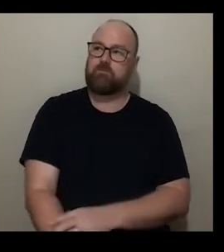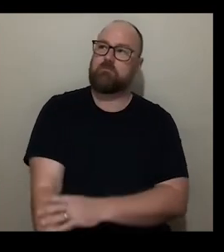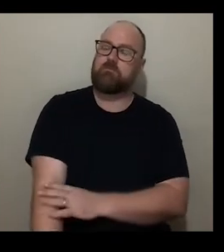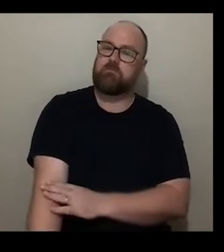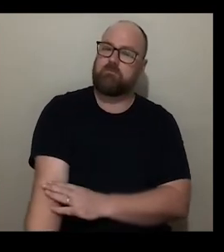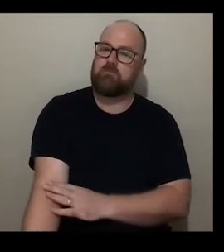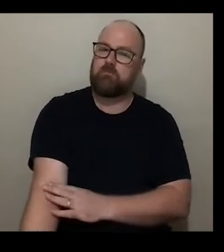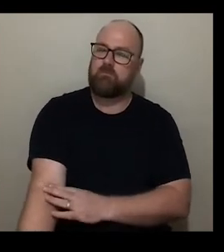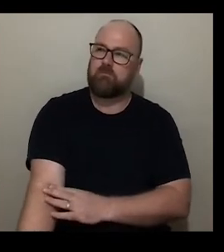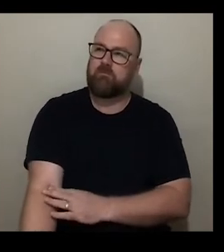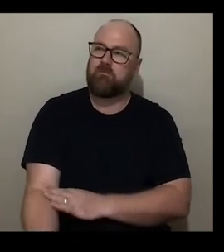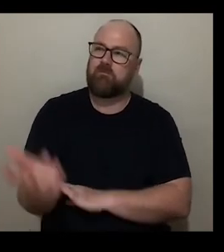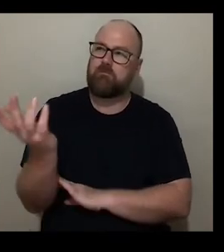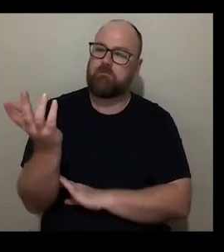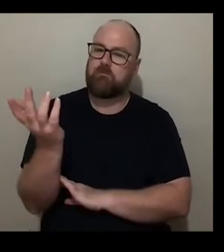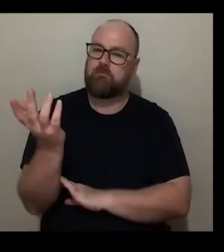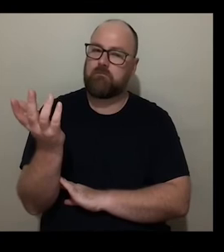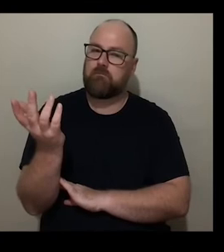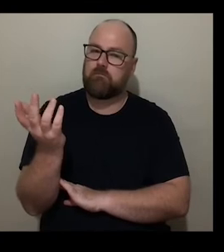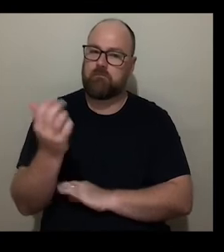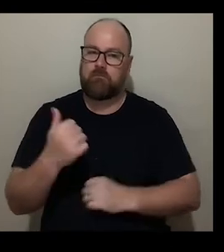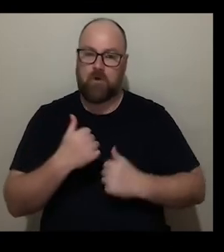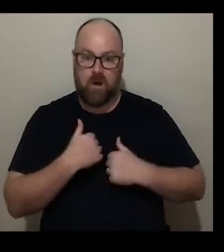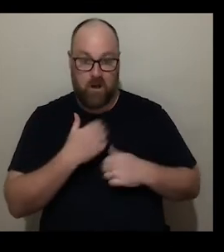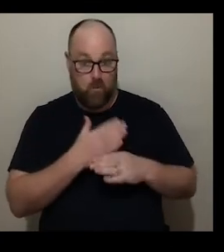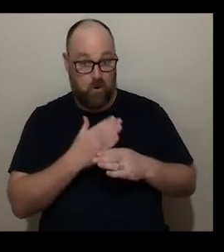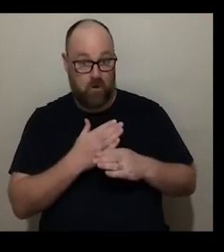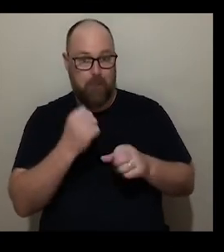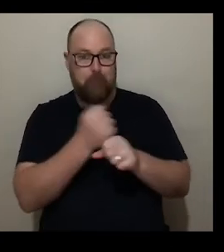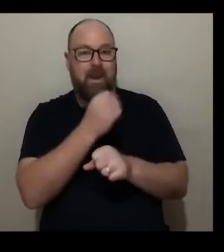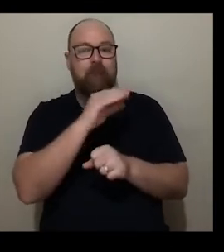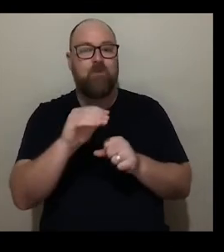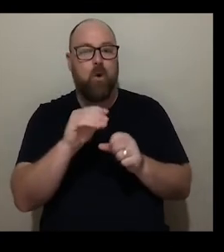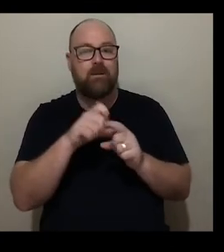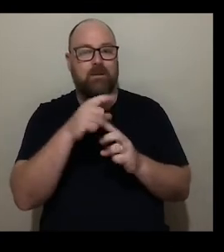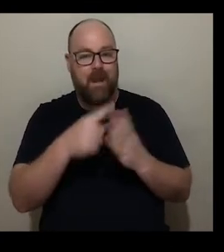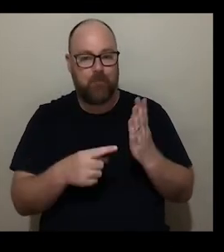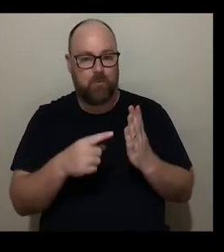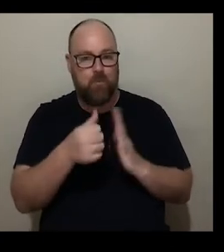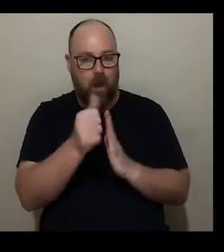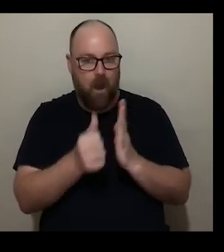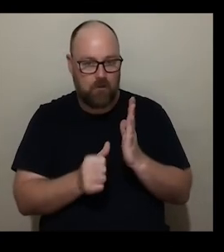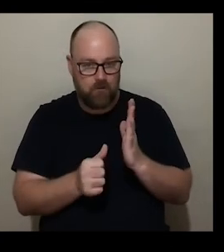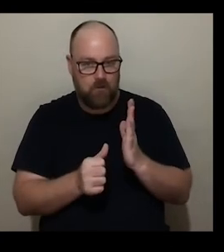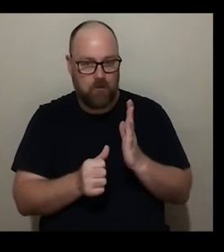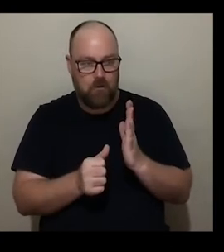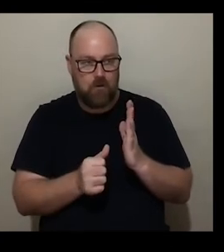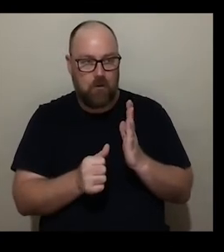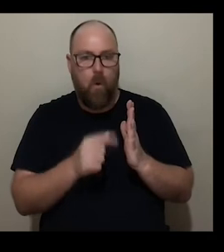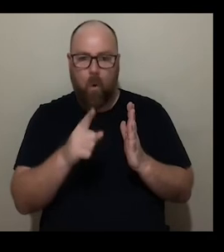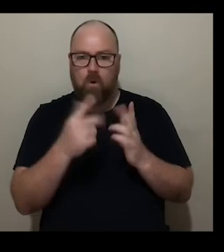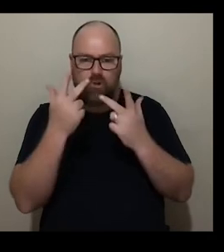um that work that's made by disabled artists or that is about barriers